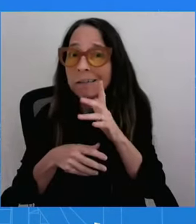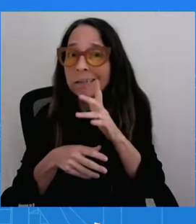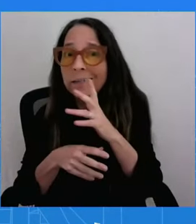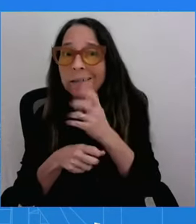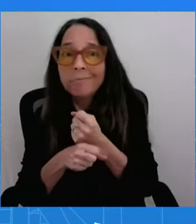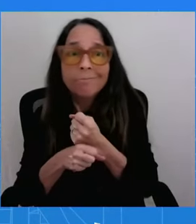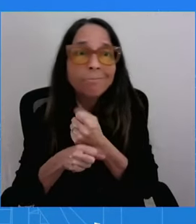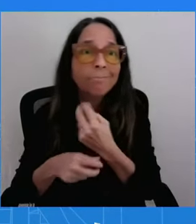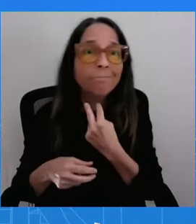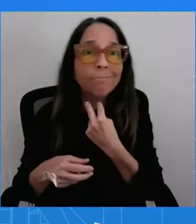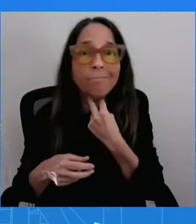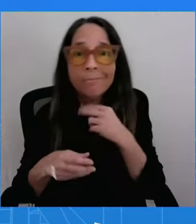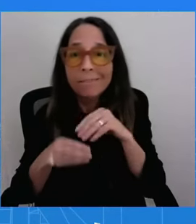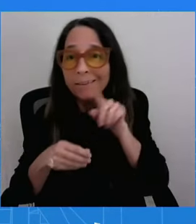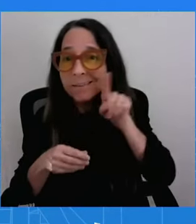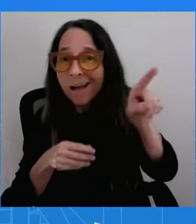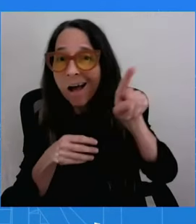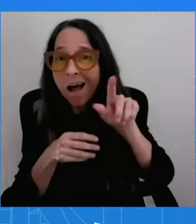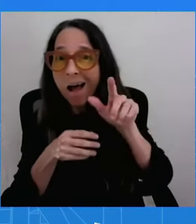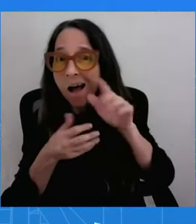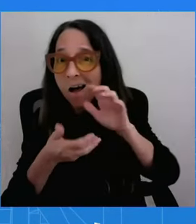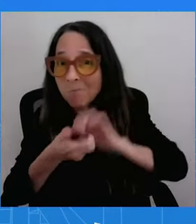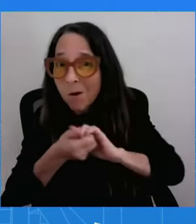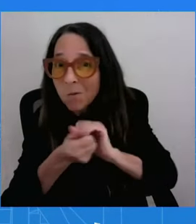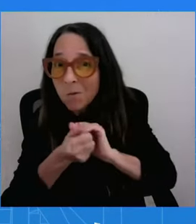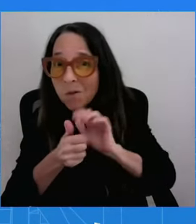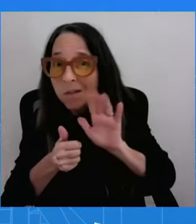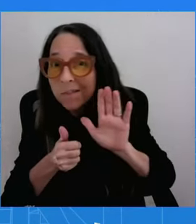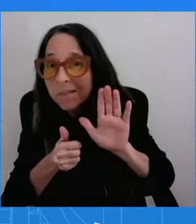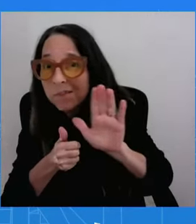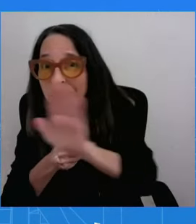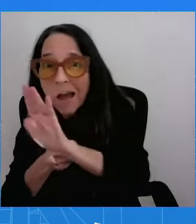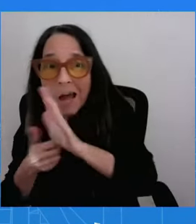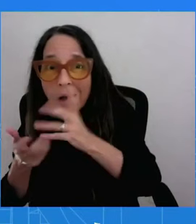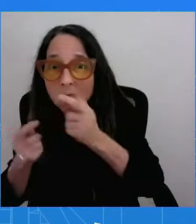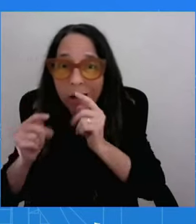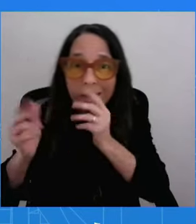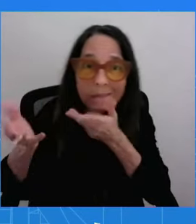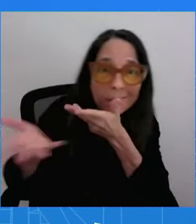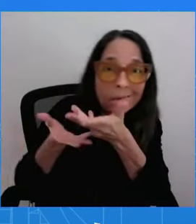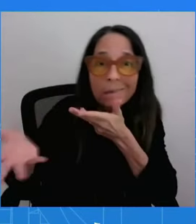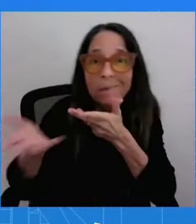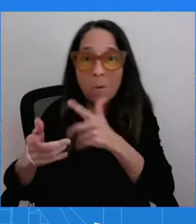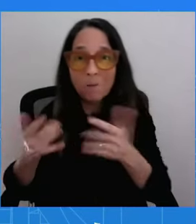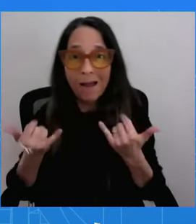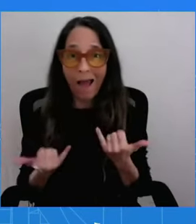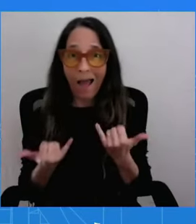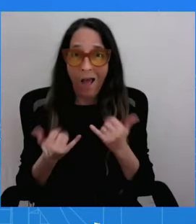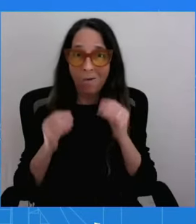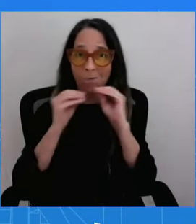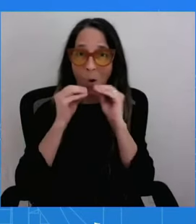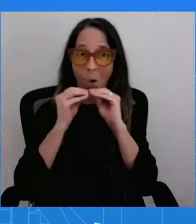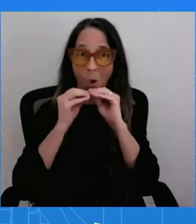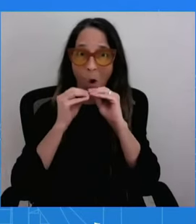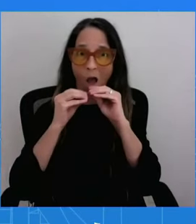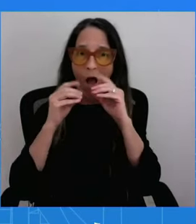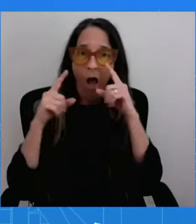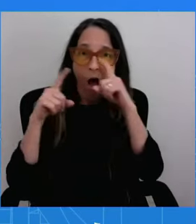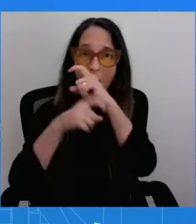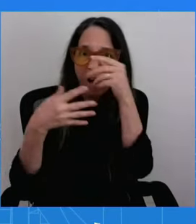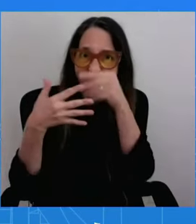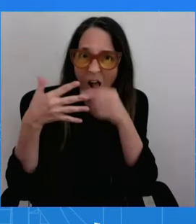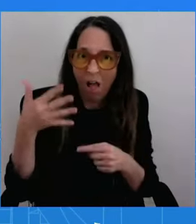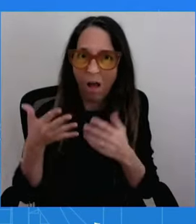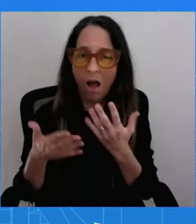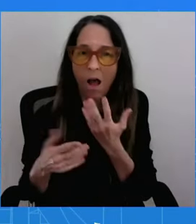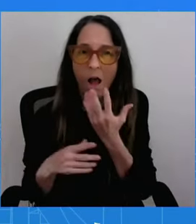This has been much more complex because of Israel's desire to lead anything. Does